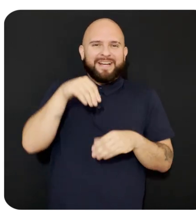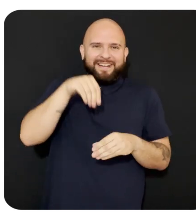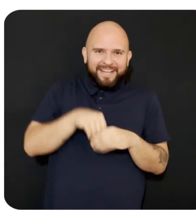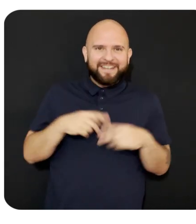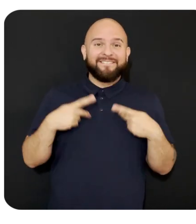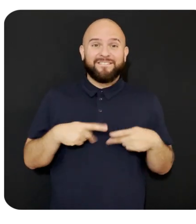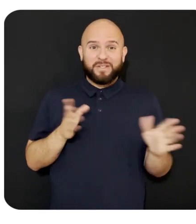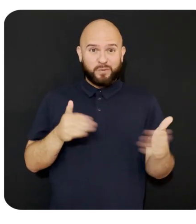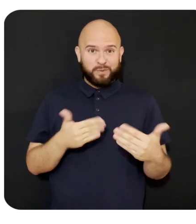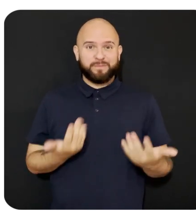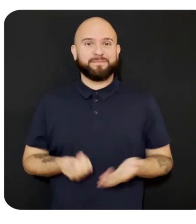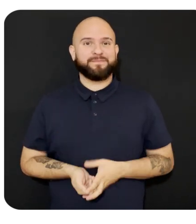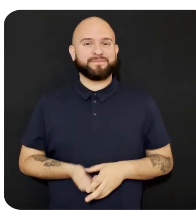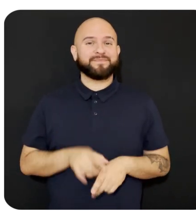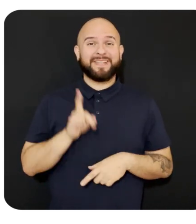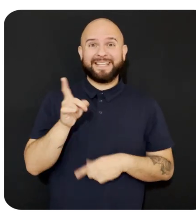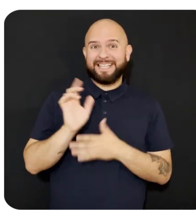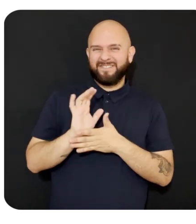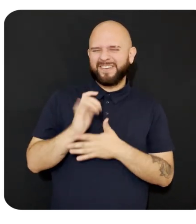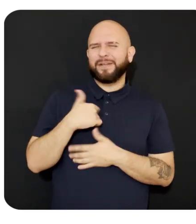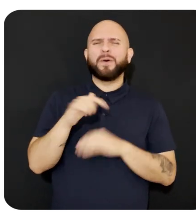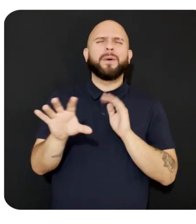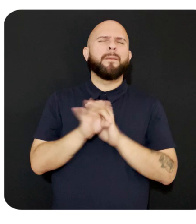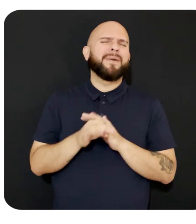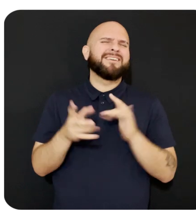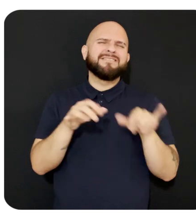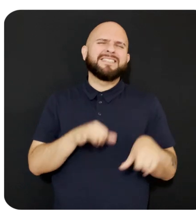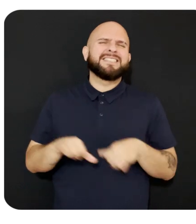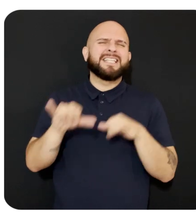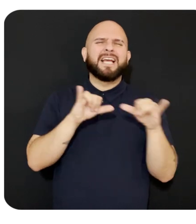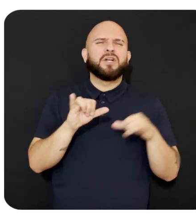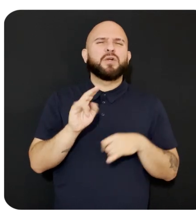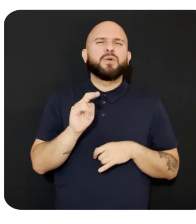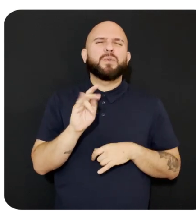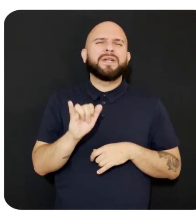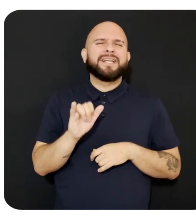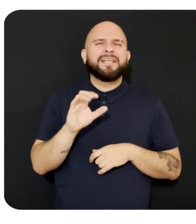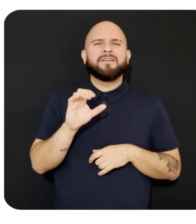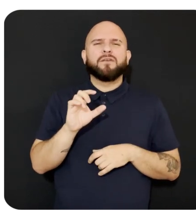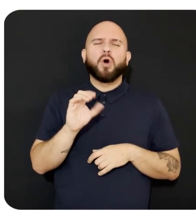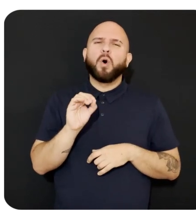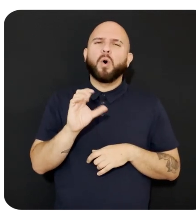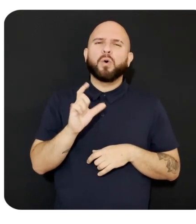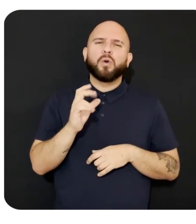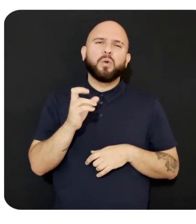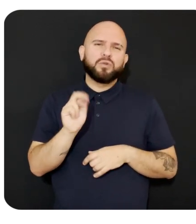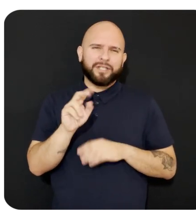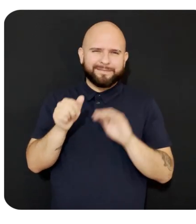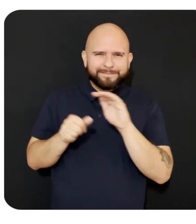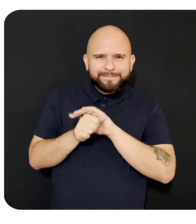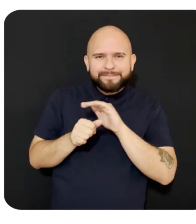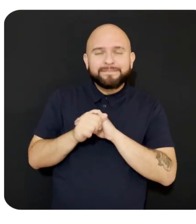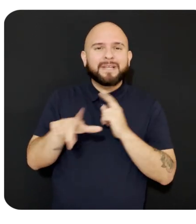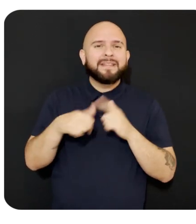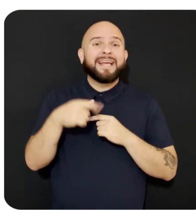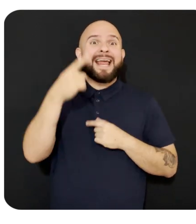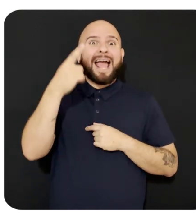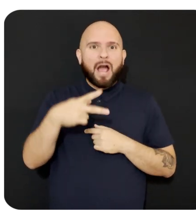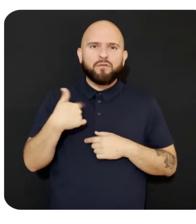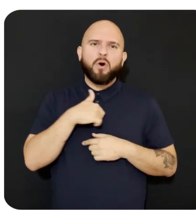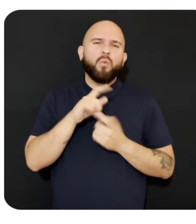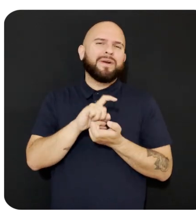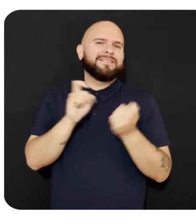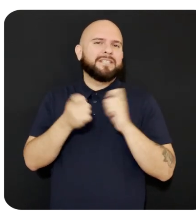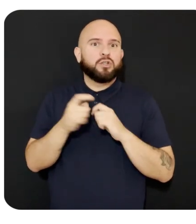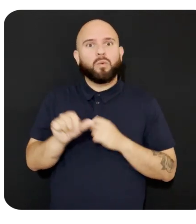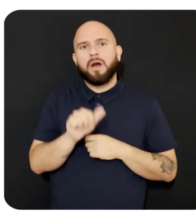In this video, we chose the standard Unity occlusion shader and the effect mesh and then replaced about halfway through with the default shader to show